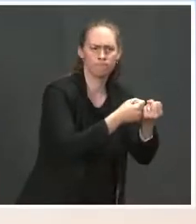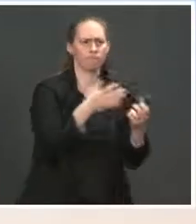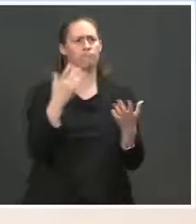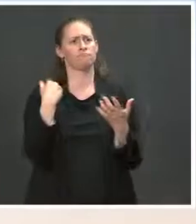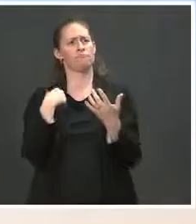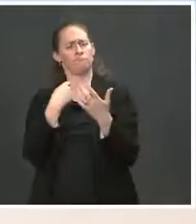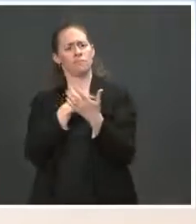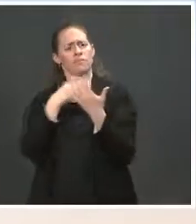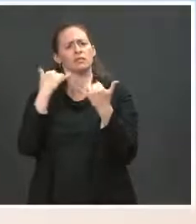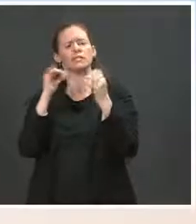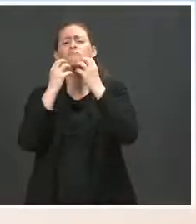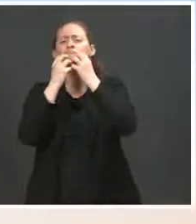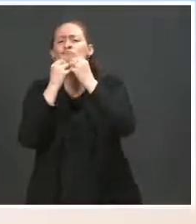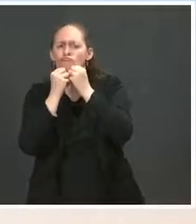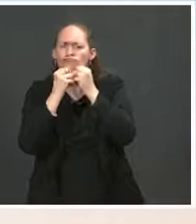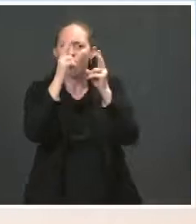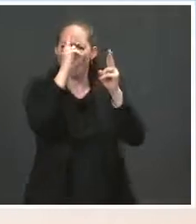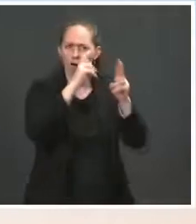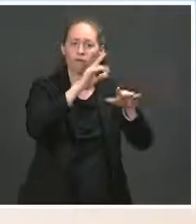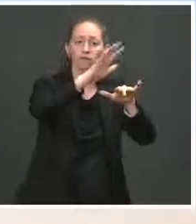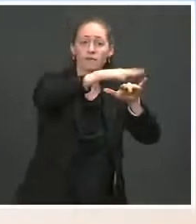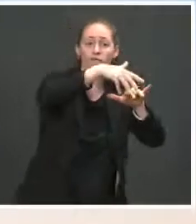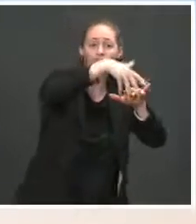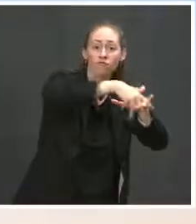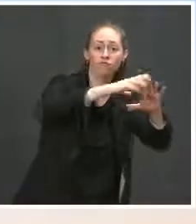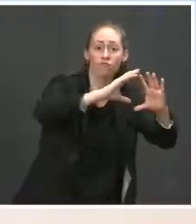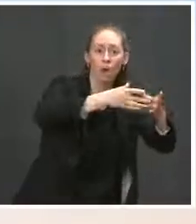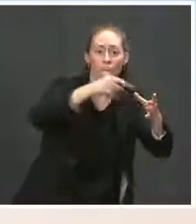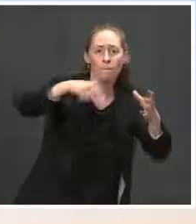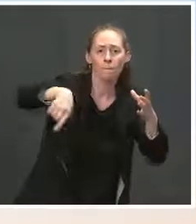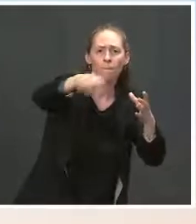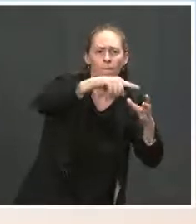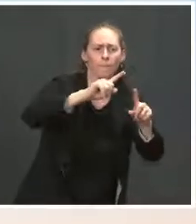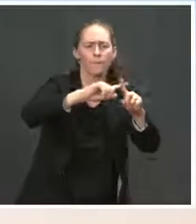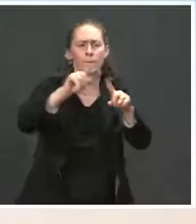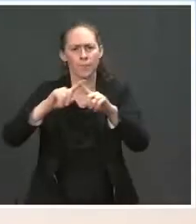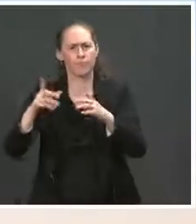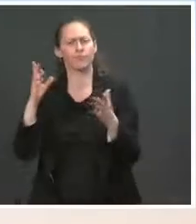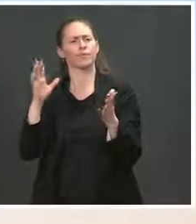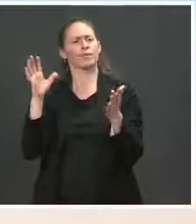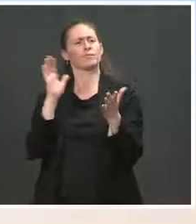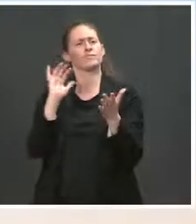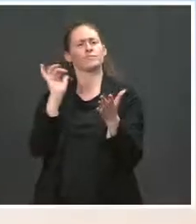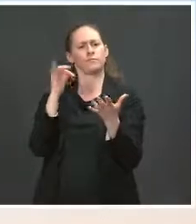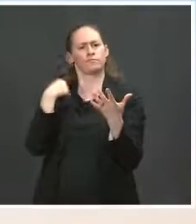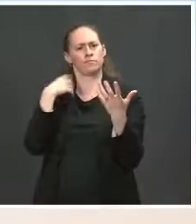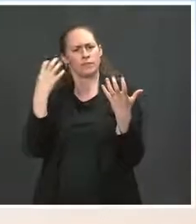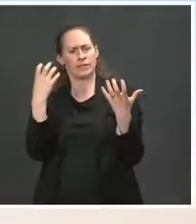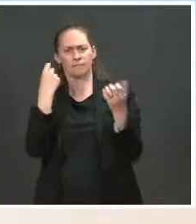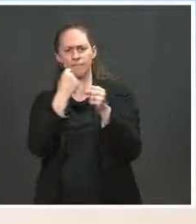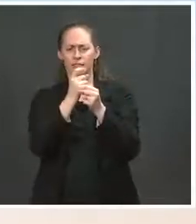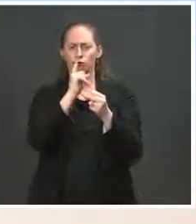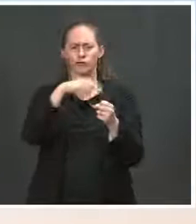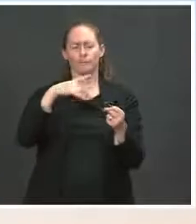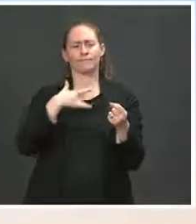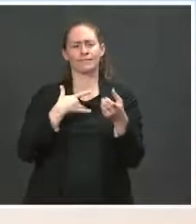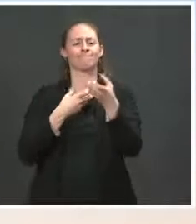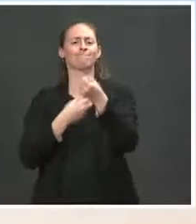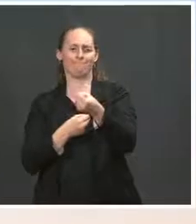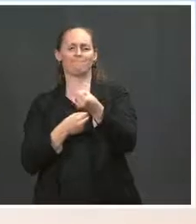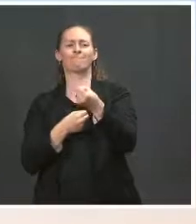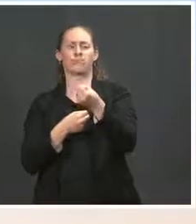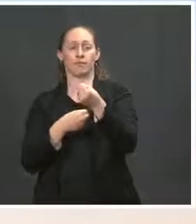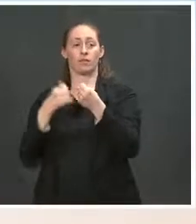Indian tribes and uphold our trust and treaty responsibilities. I believe, just as President Biden does, that we must